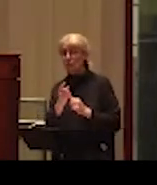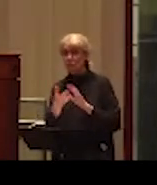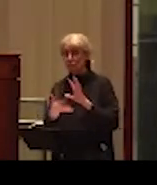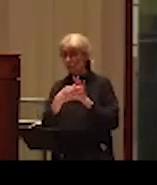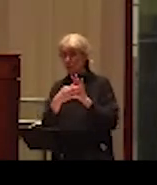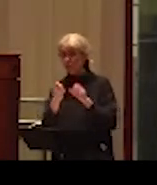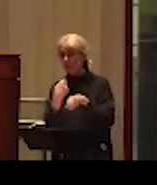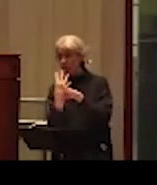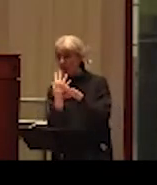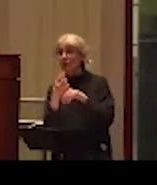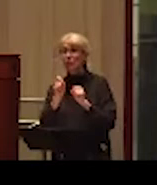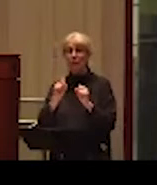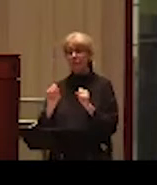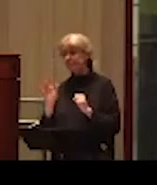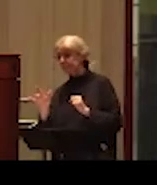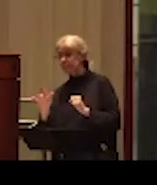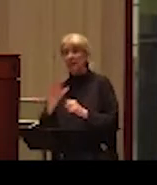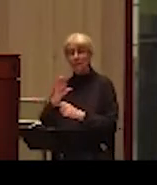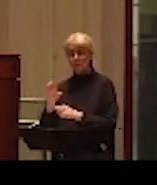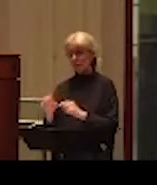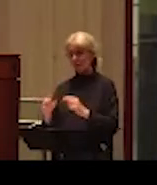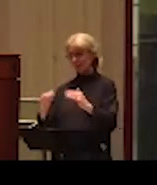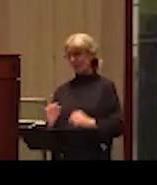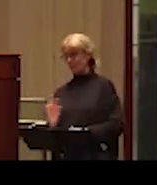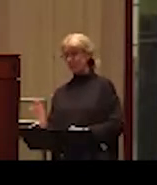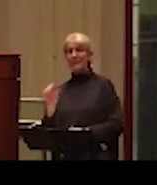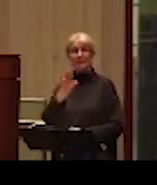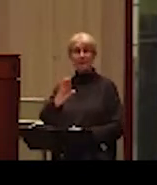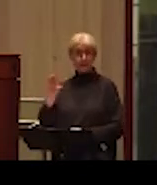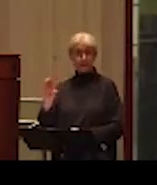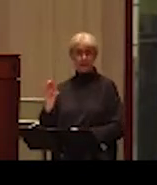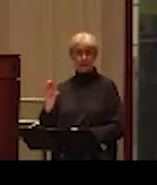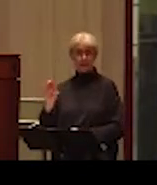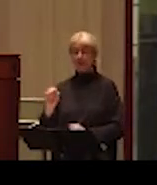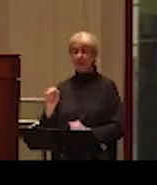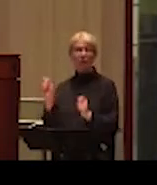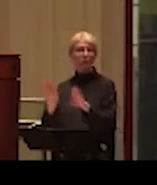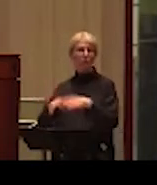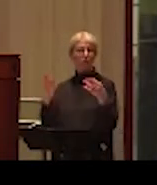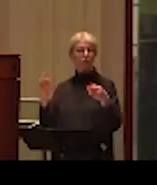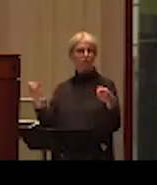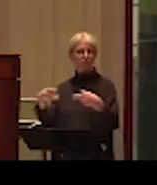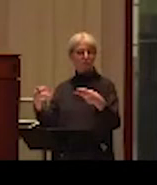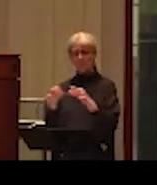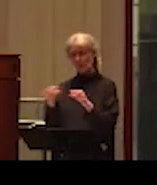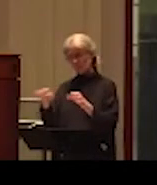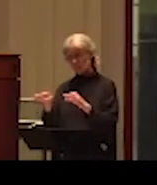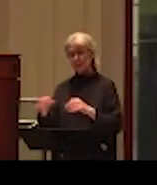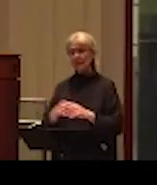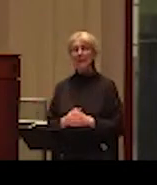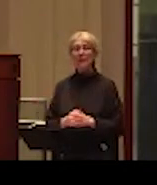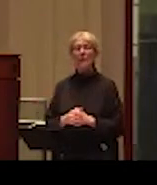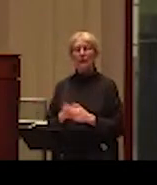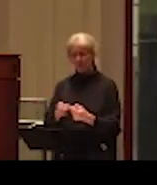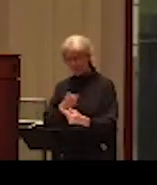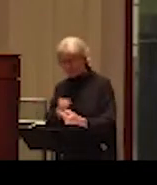you can turn on closed captioning by clicking the CC button at the bottom of your screen. If you need help, uh, with closed captioning